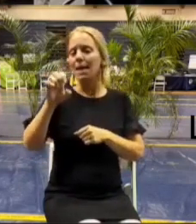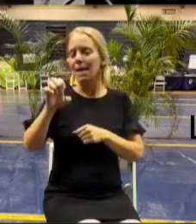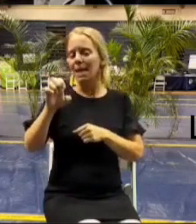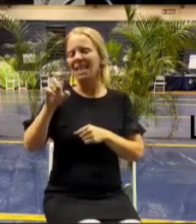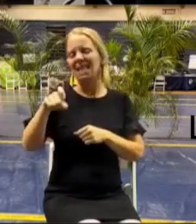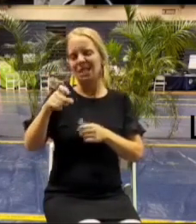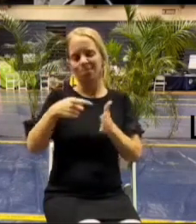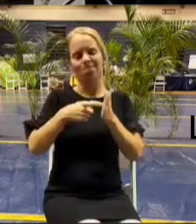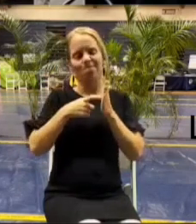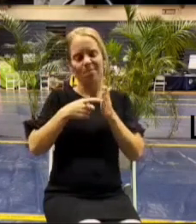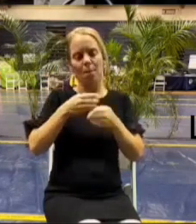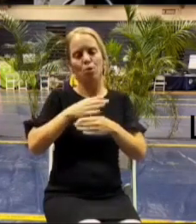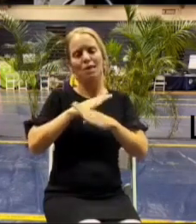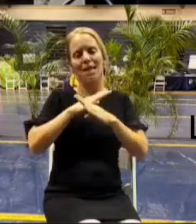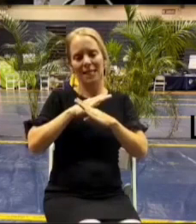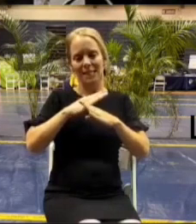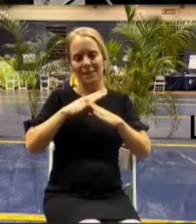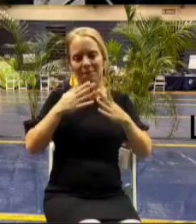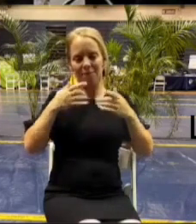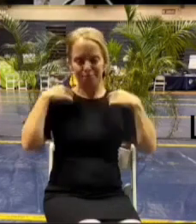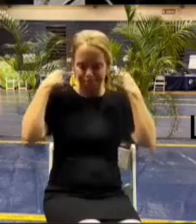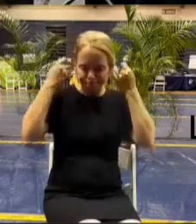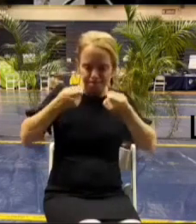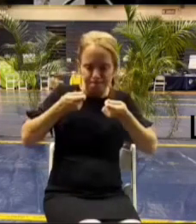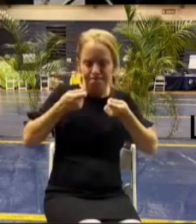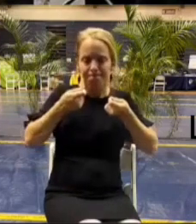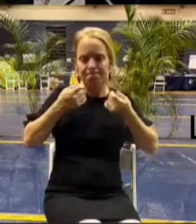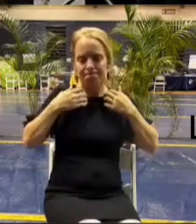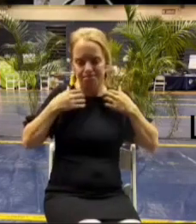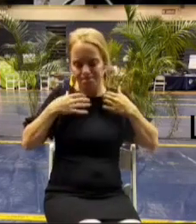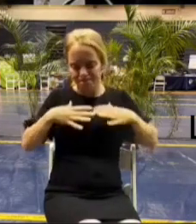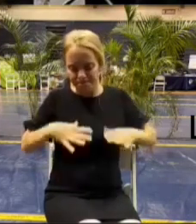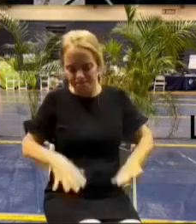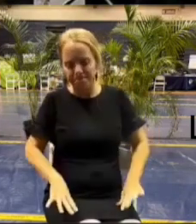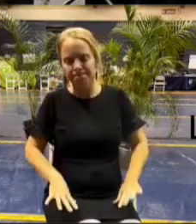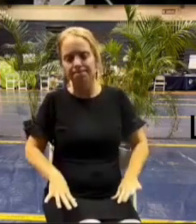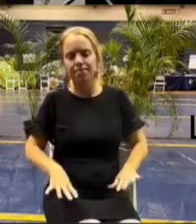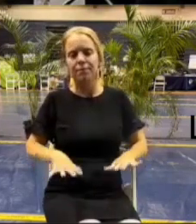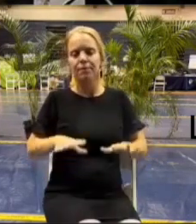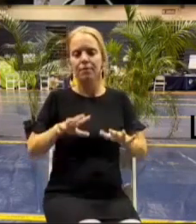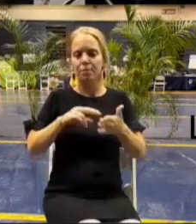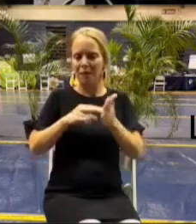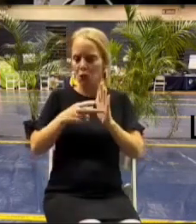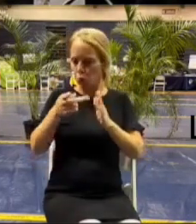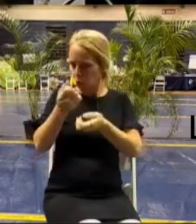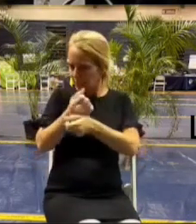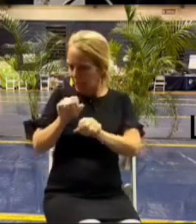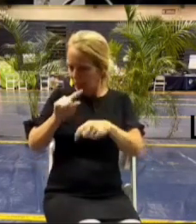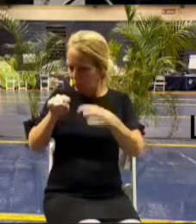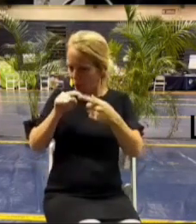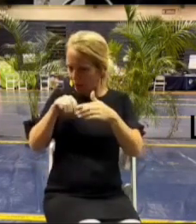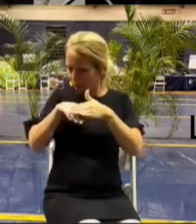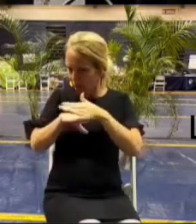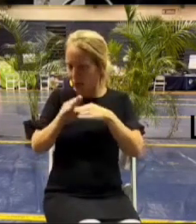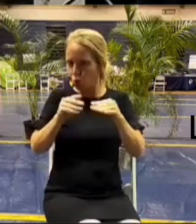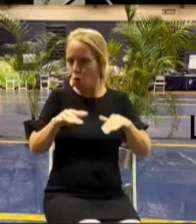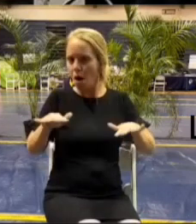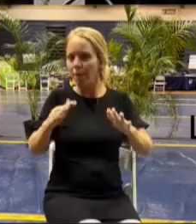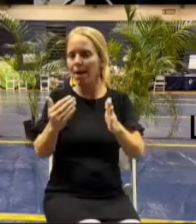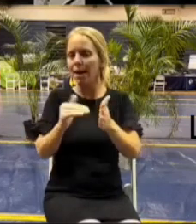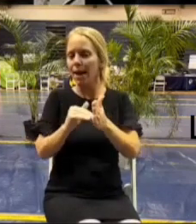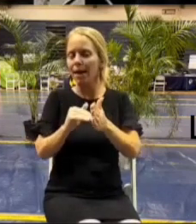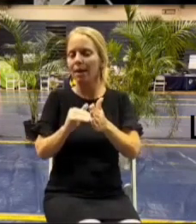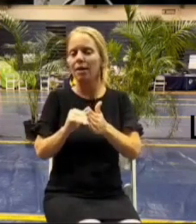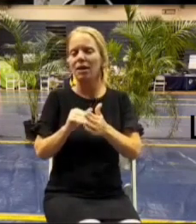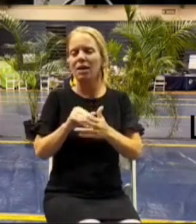right that'll just make make sure that you're safe when you enter your property again and and we're gonna we're gonna ask